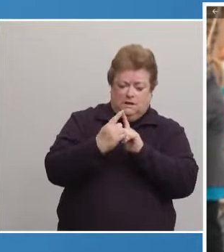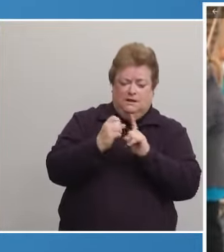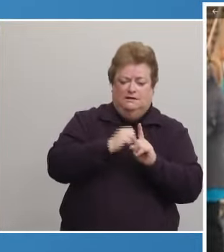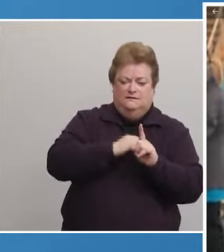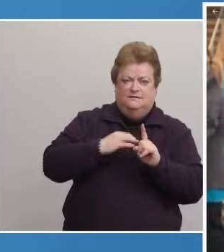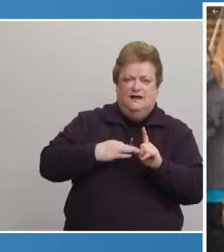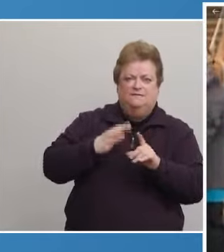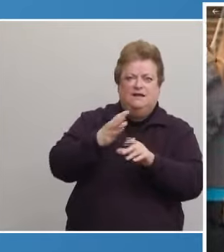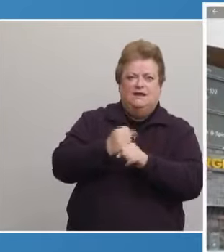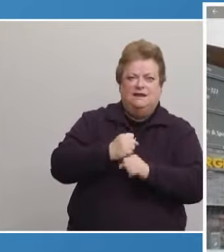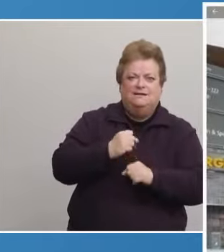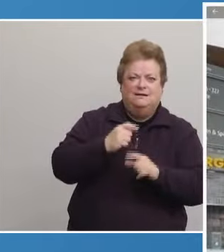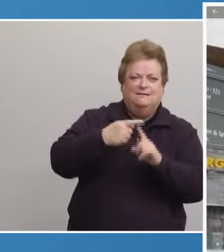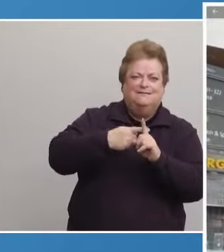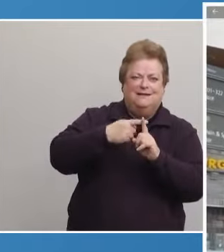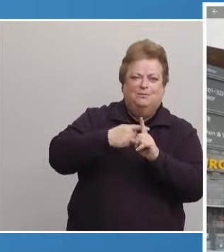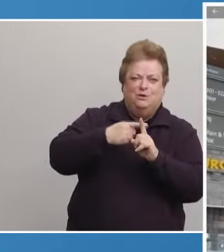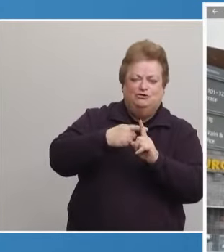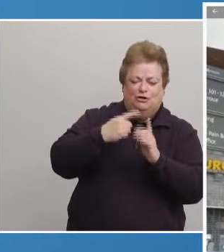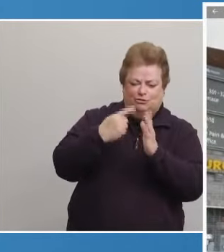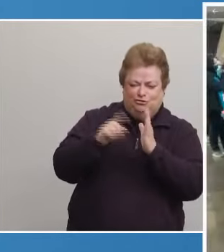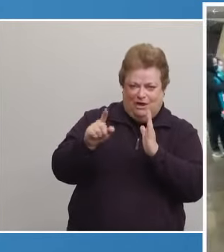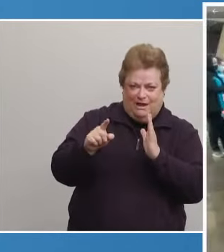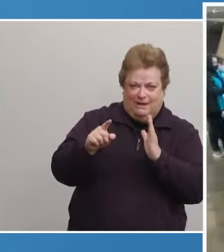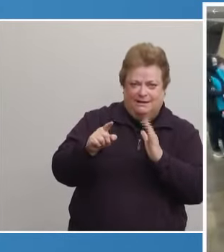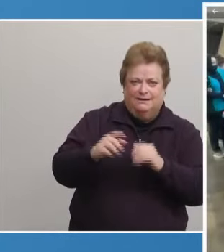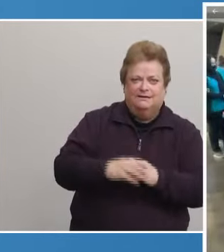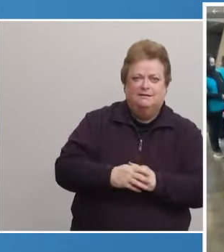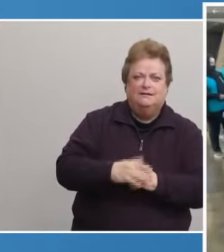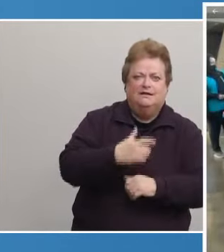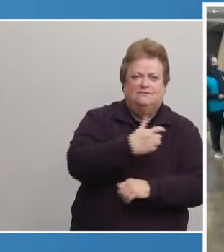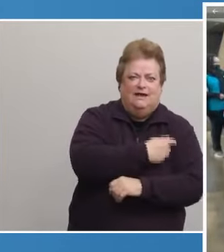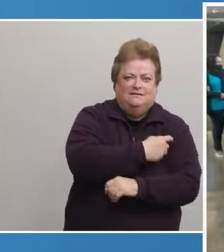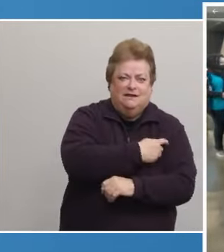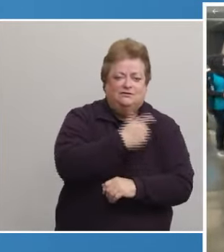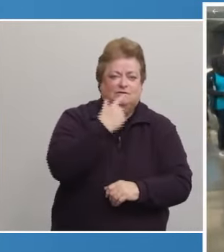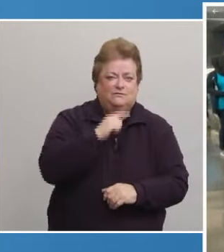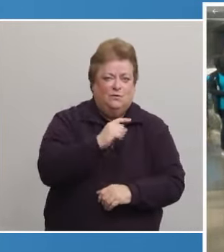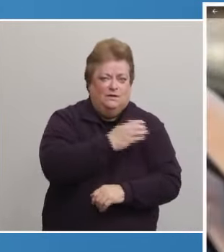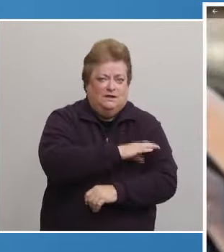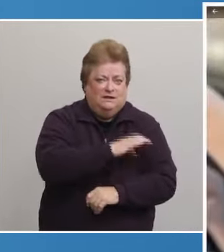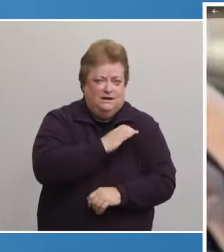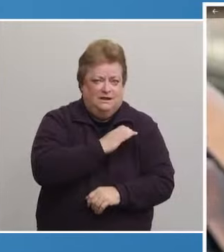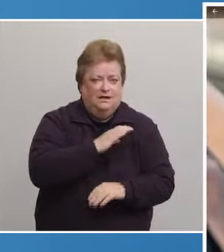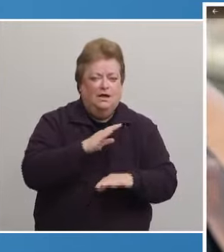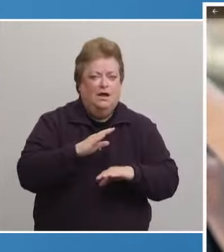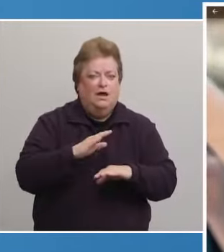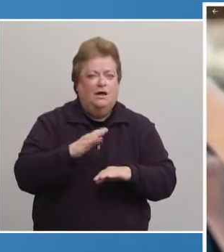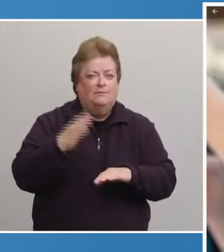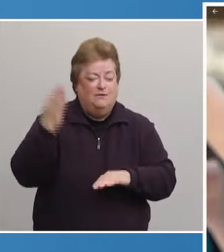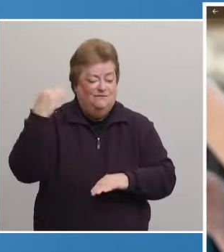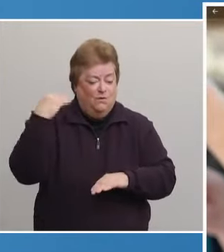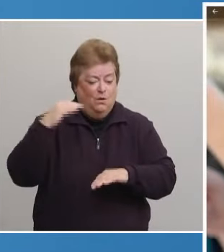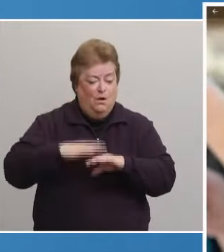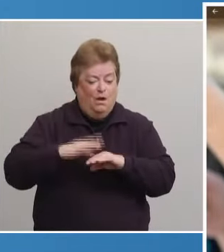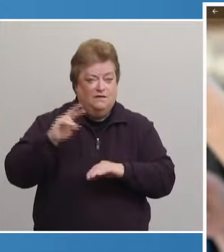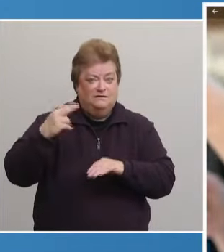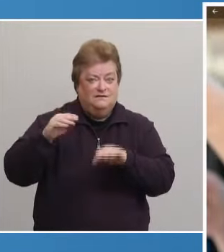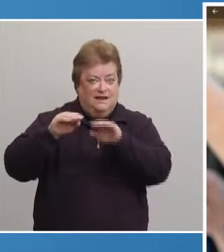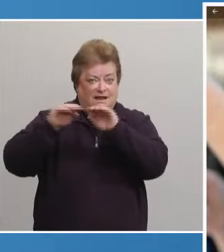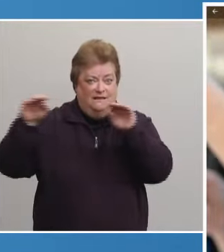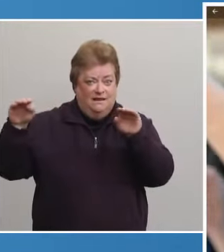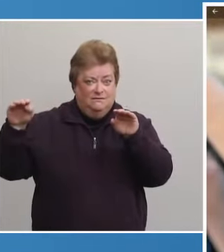receive a temperature check. Vaccinations for the clinic are on, were on the second level,